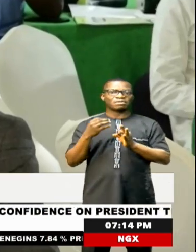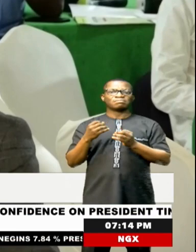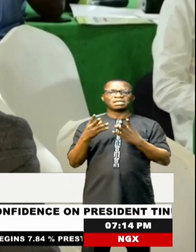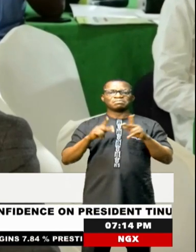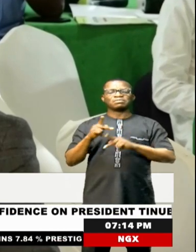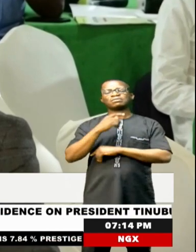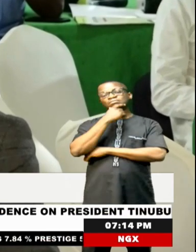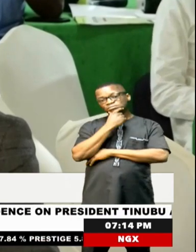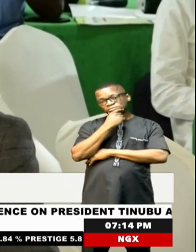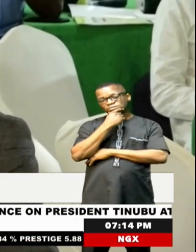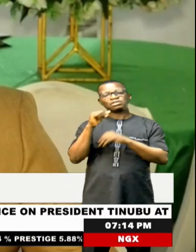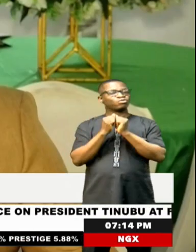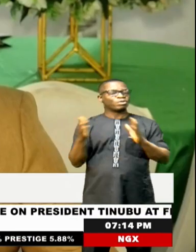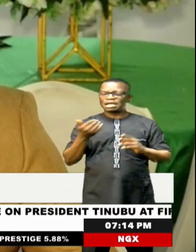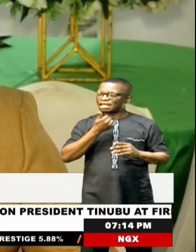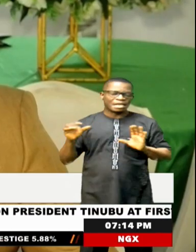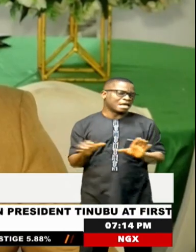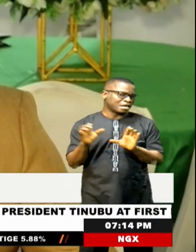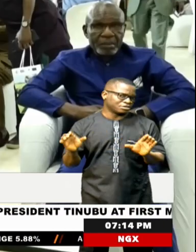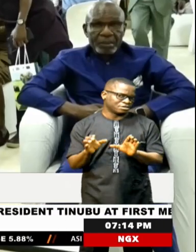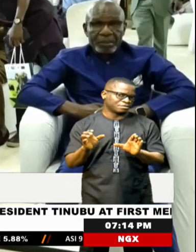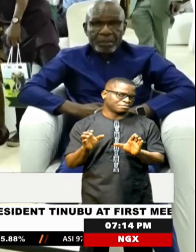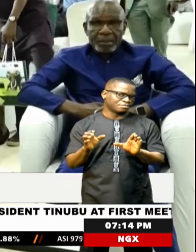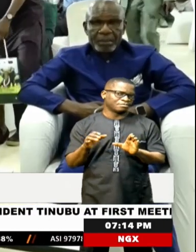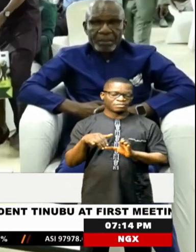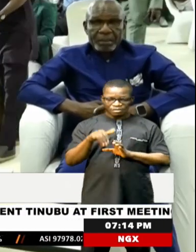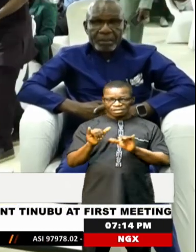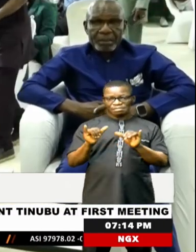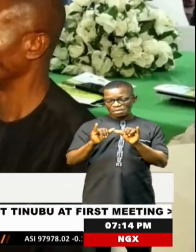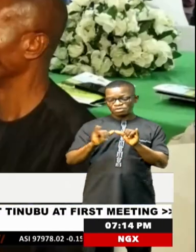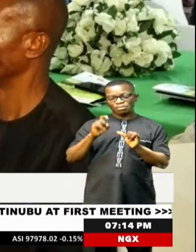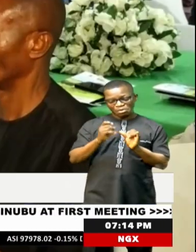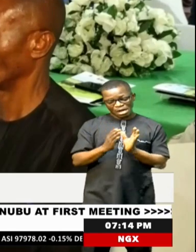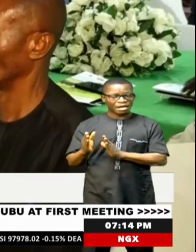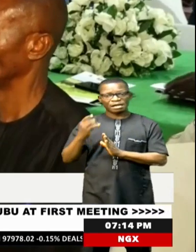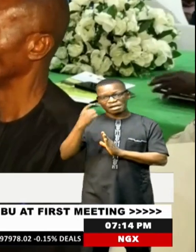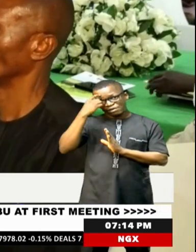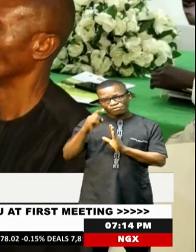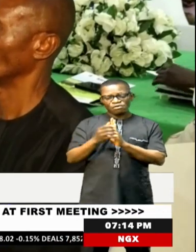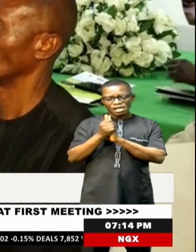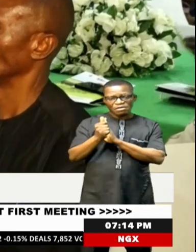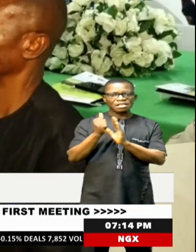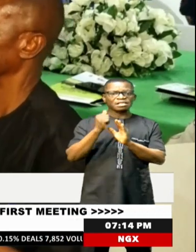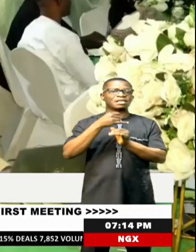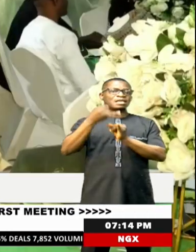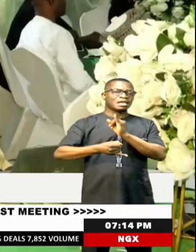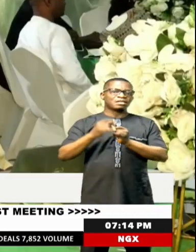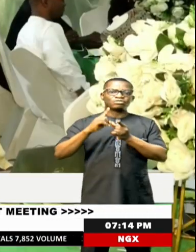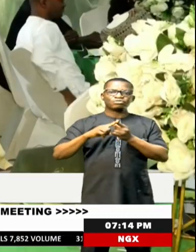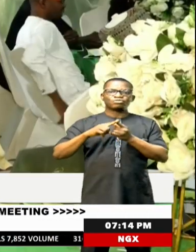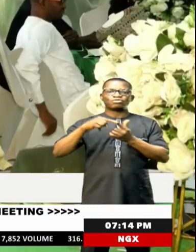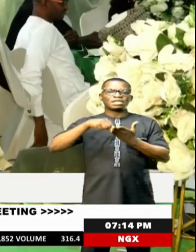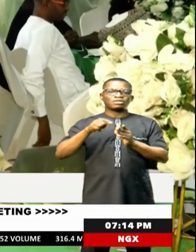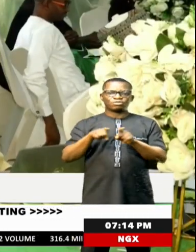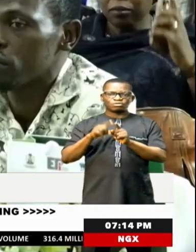distance without concrete steps taken. To put measures in place for an effective end to poaching and